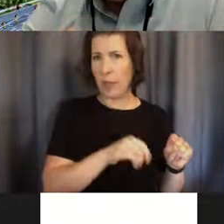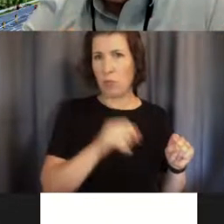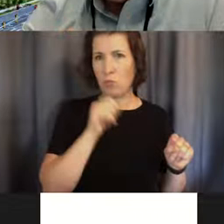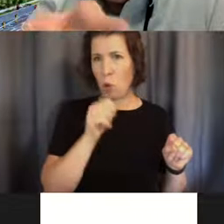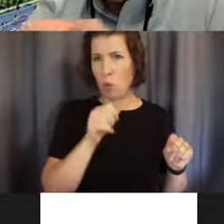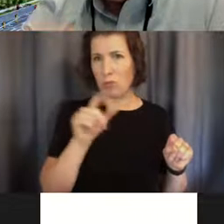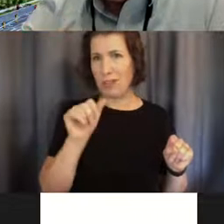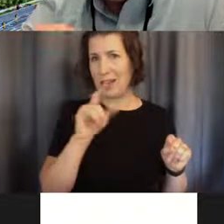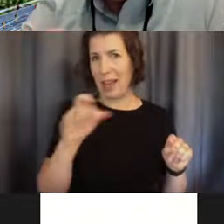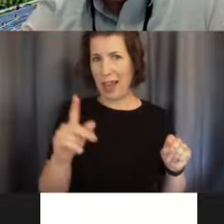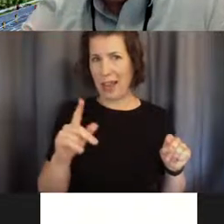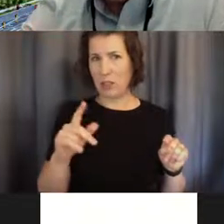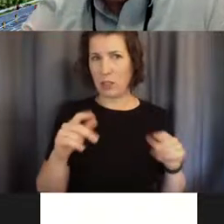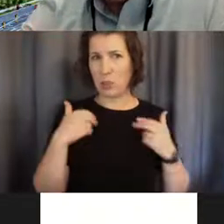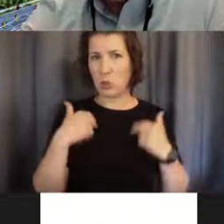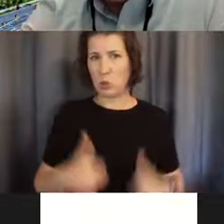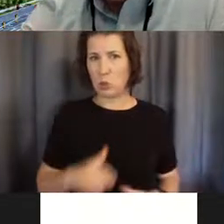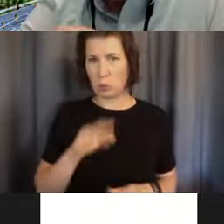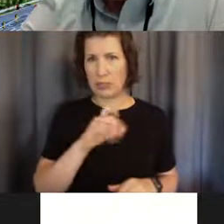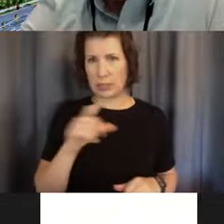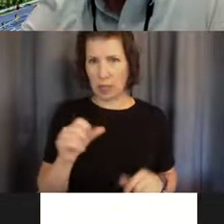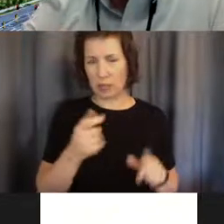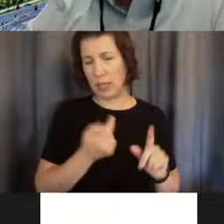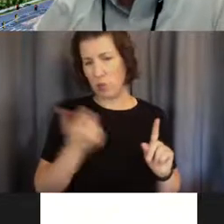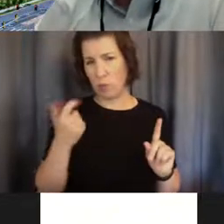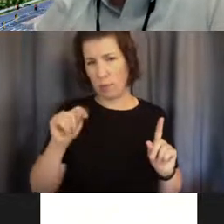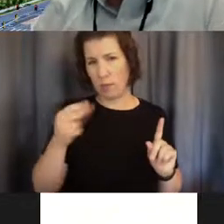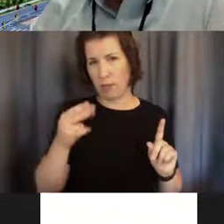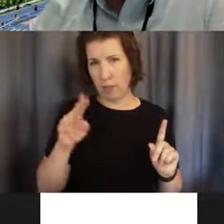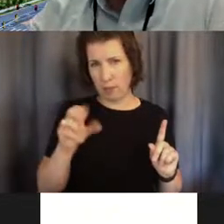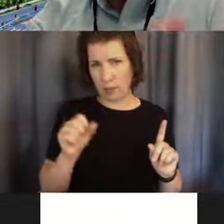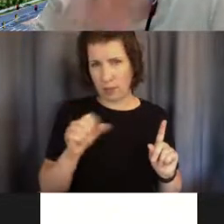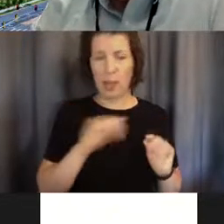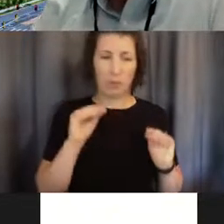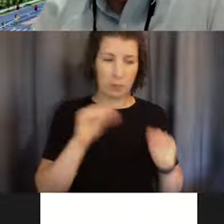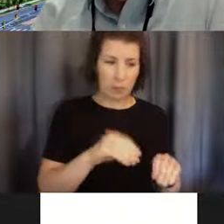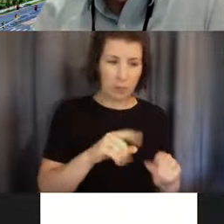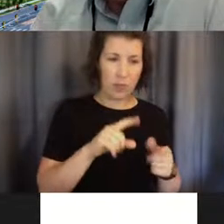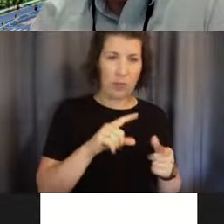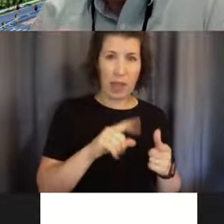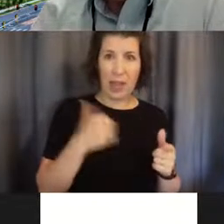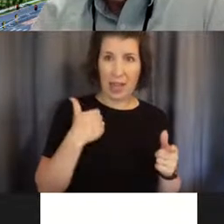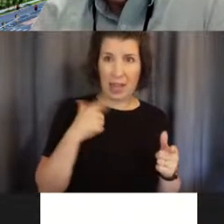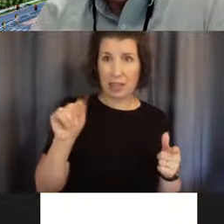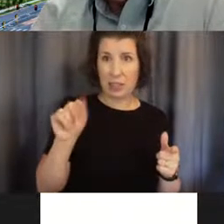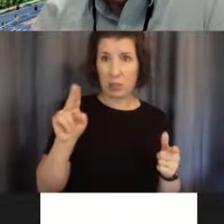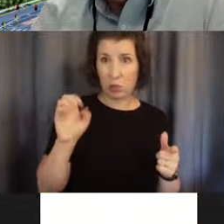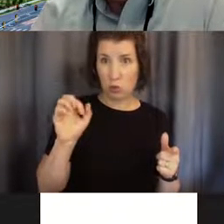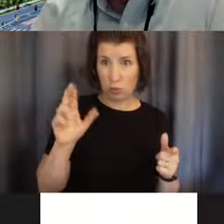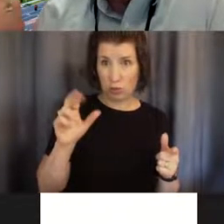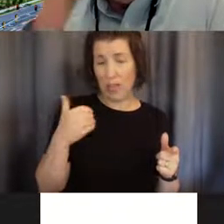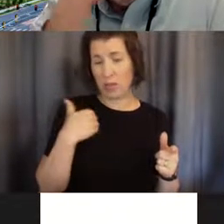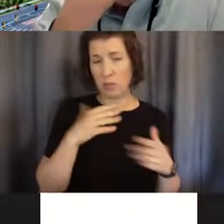forms a teratoma tumor that has all the different germ layers.